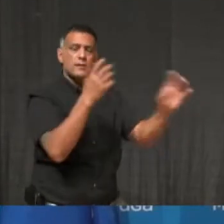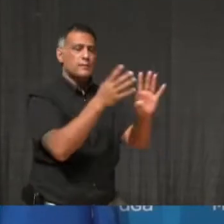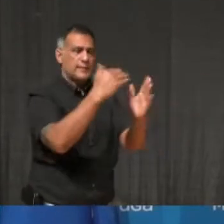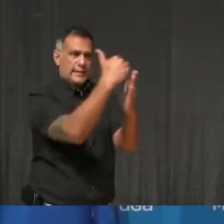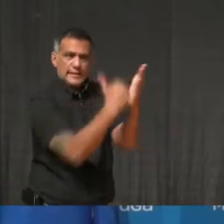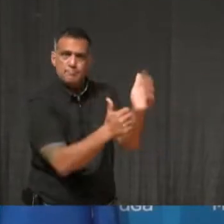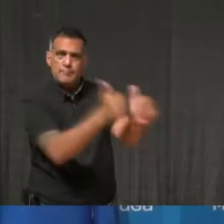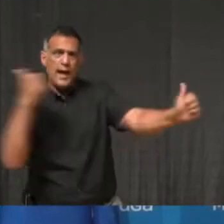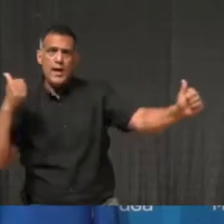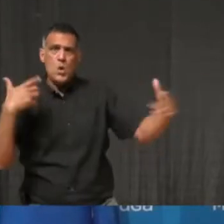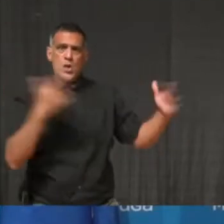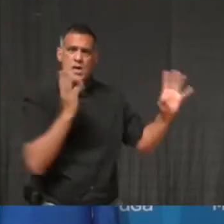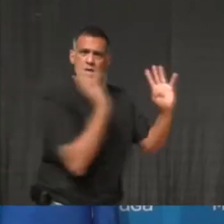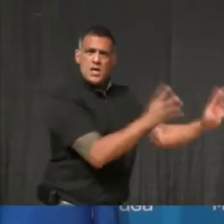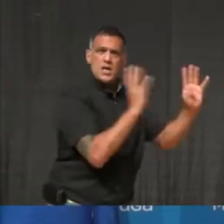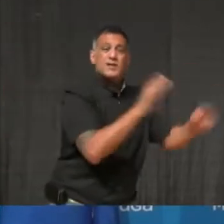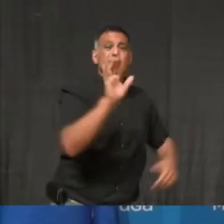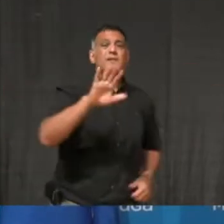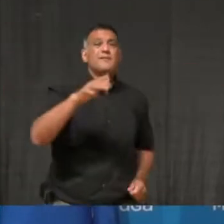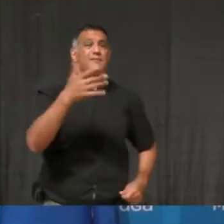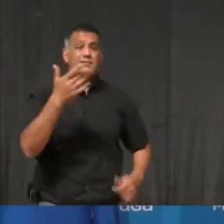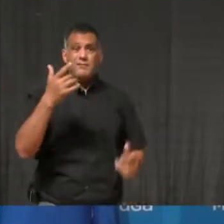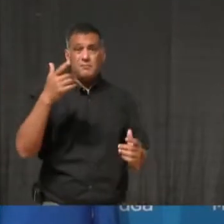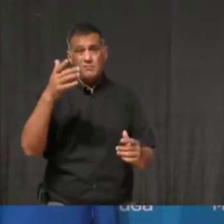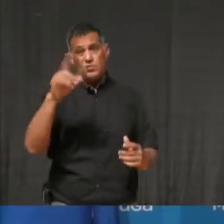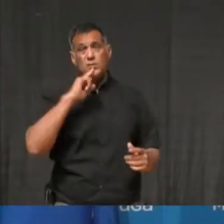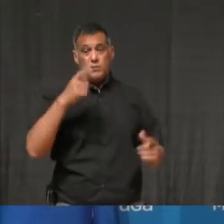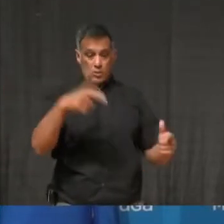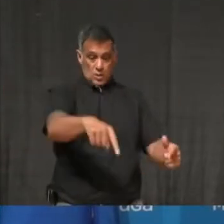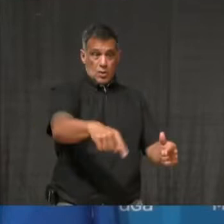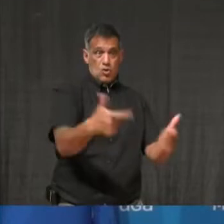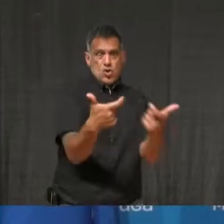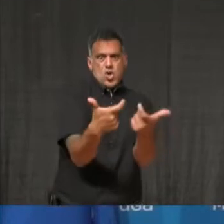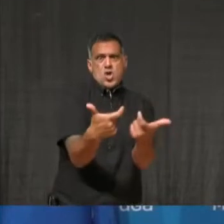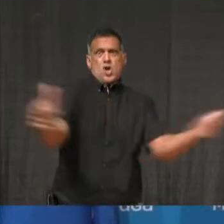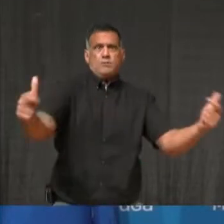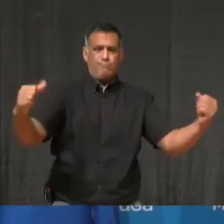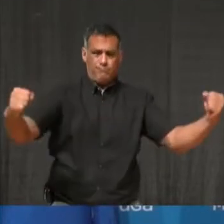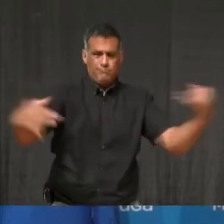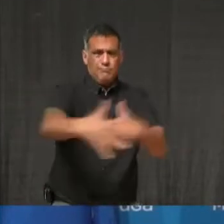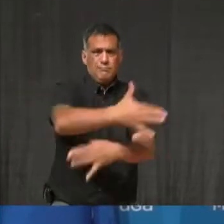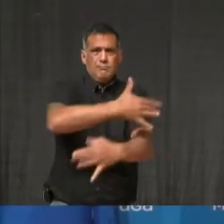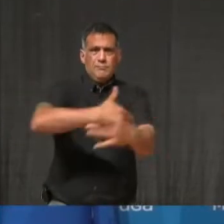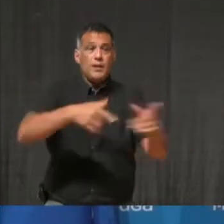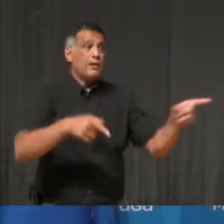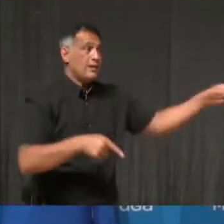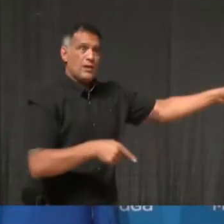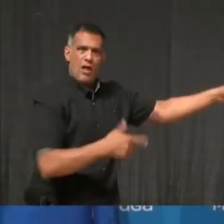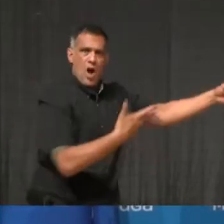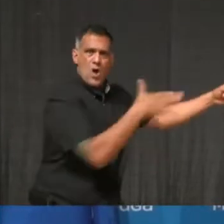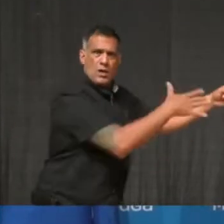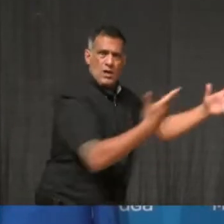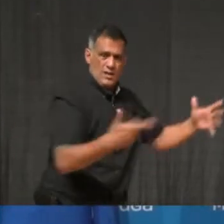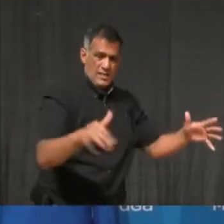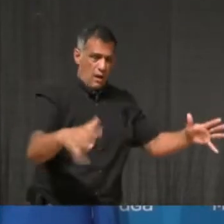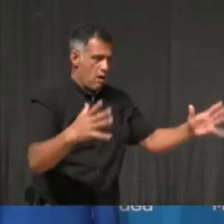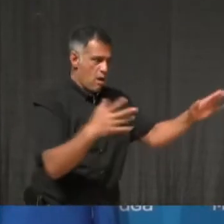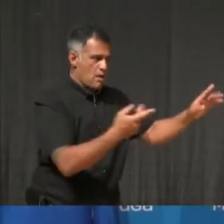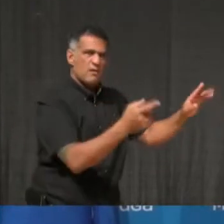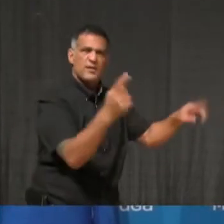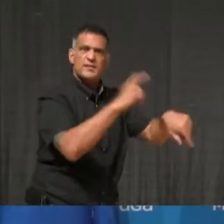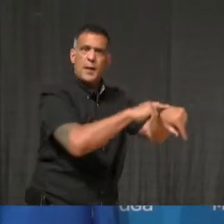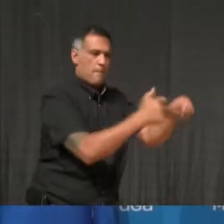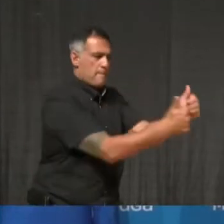prevent a longer lockdown for our struggling businesses, to keep our schools open and, of course, to protect